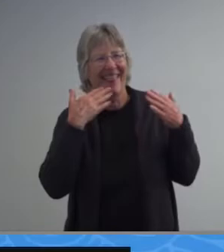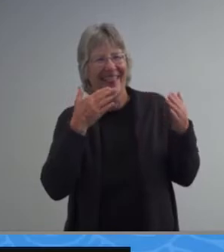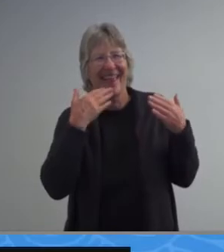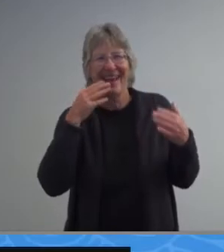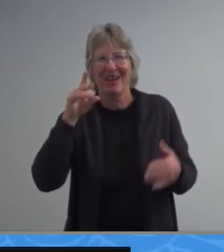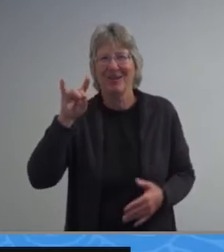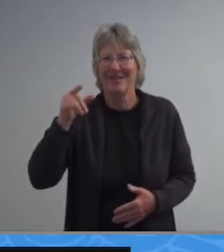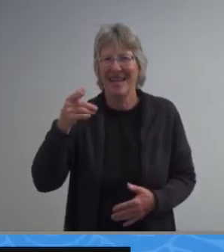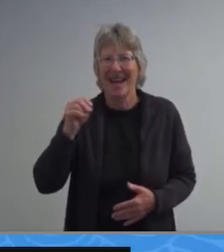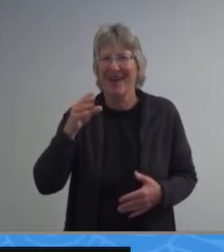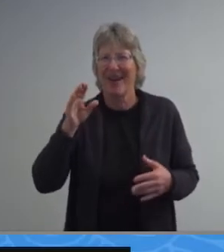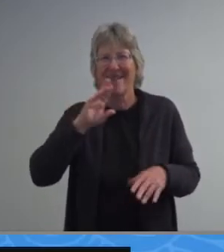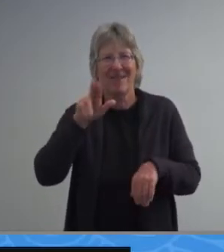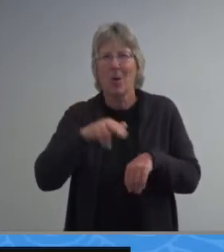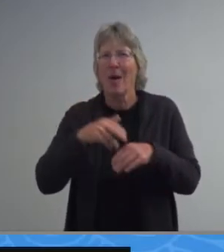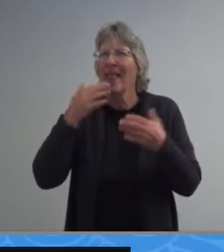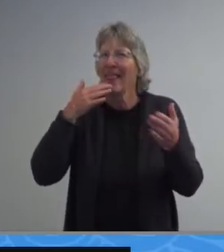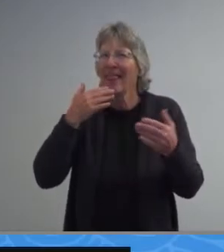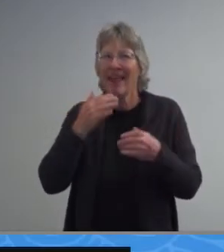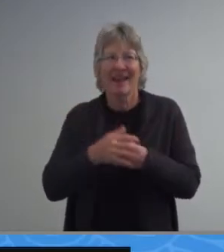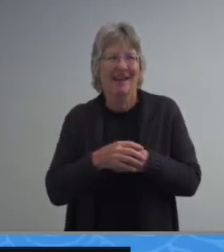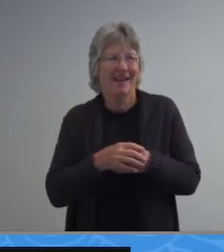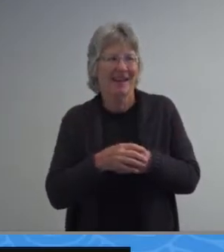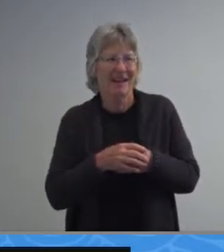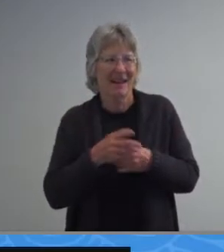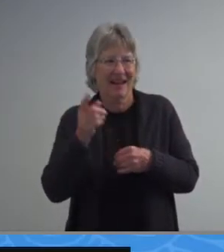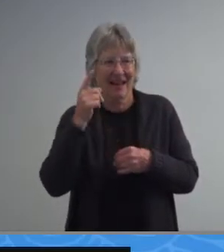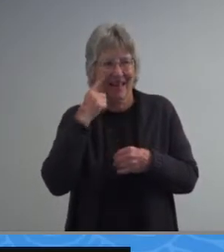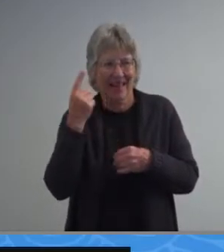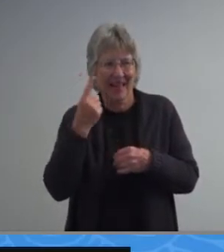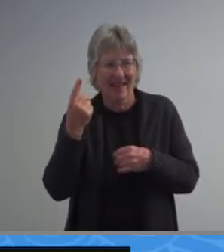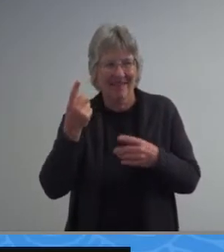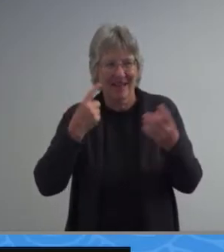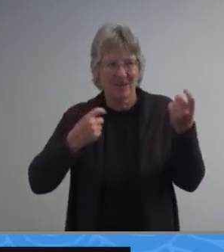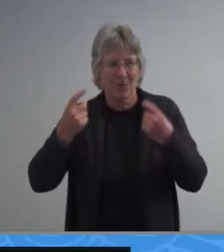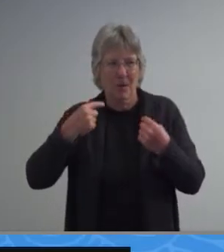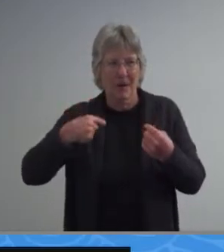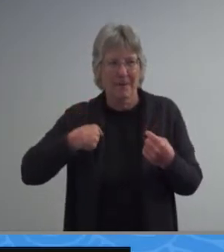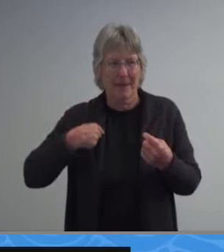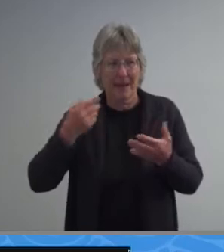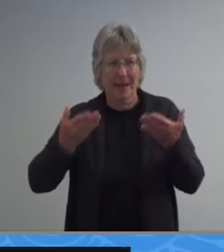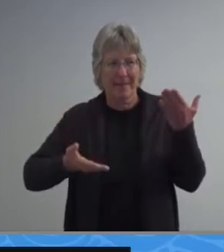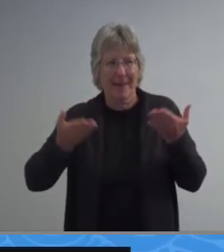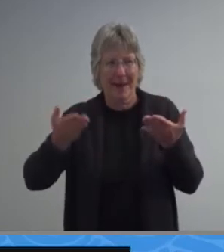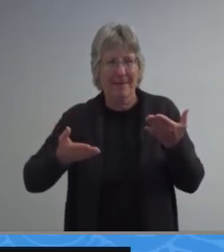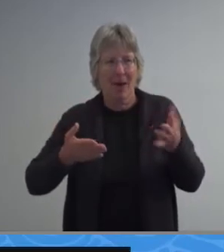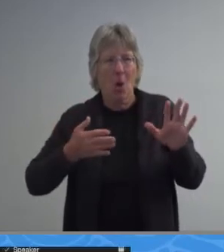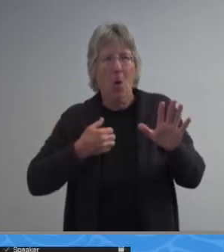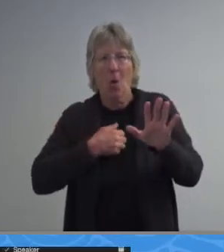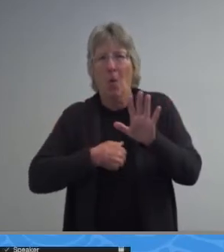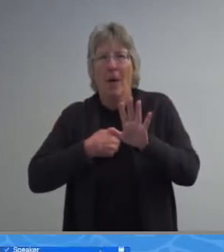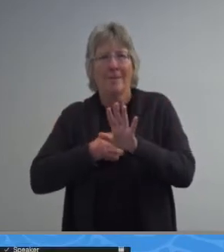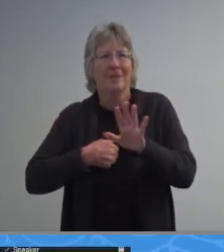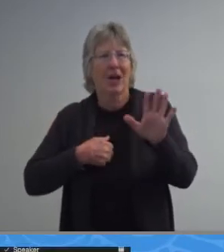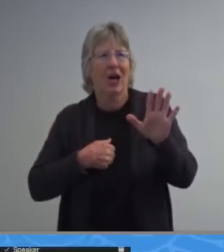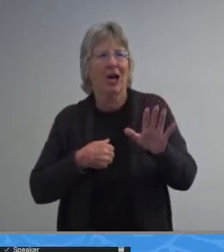diego of course thank you um i think did someone have a question for me maybe oh i'm sorry